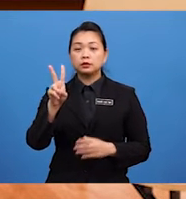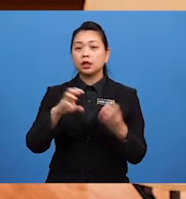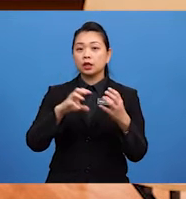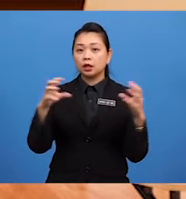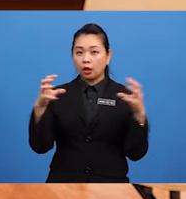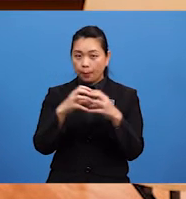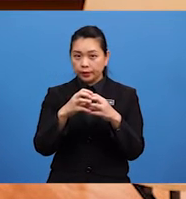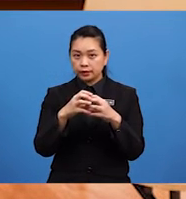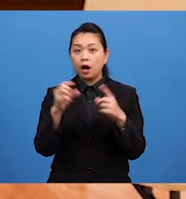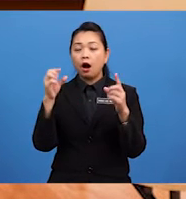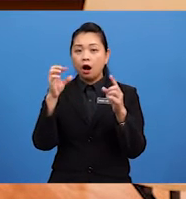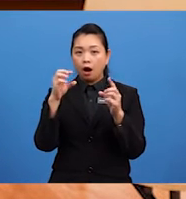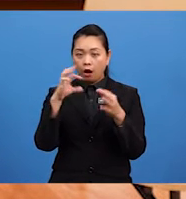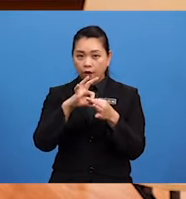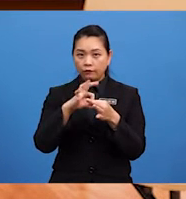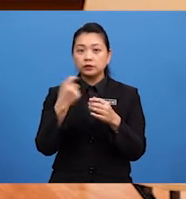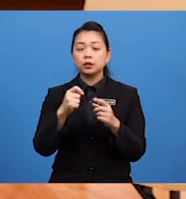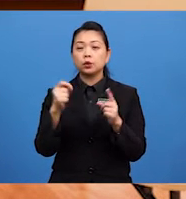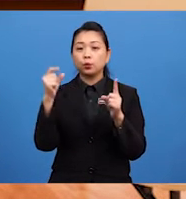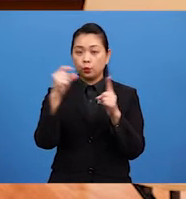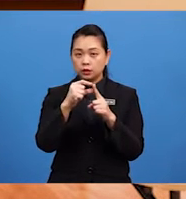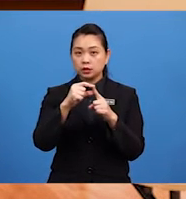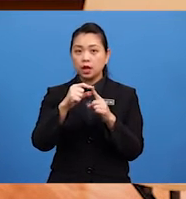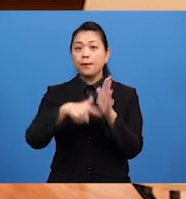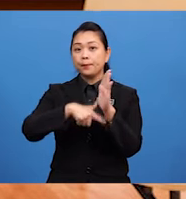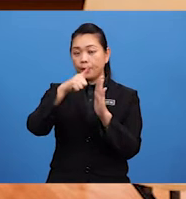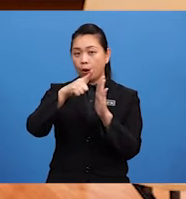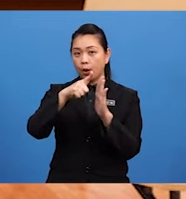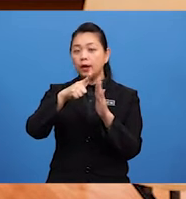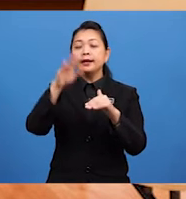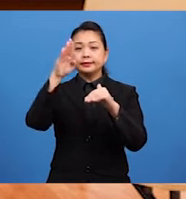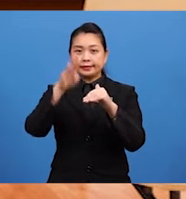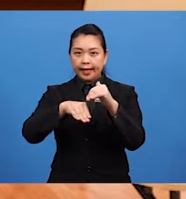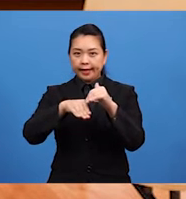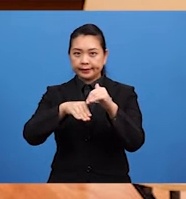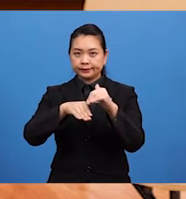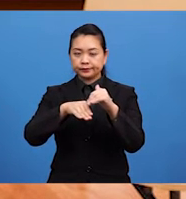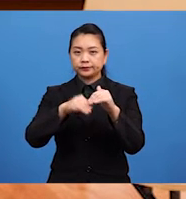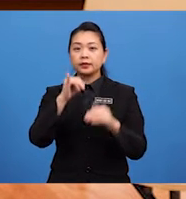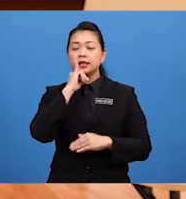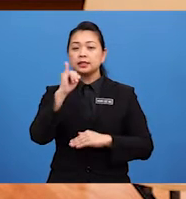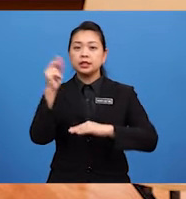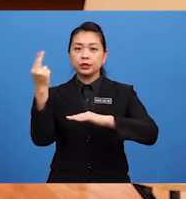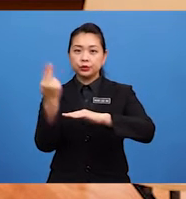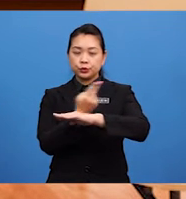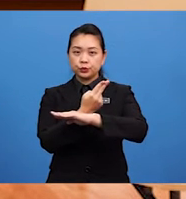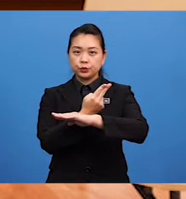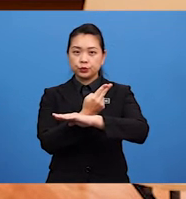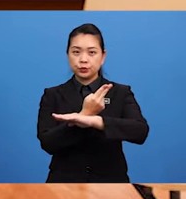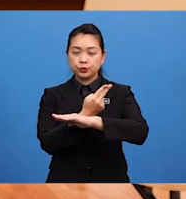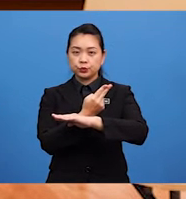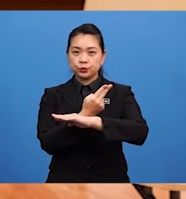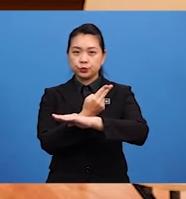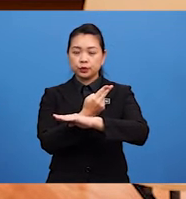Of the words More Than Is used In its